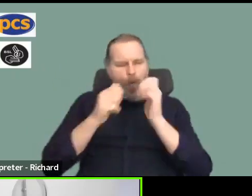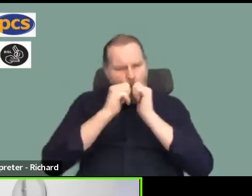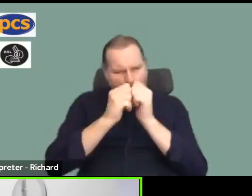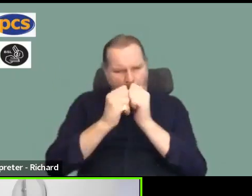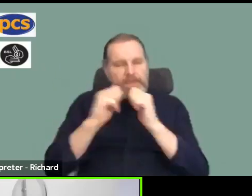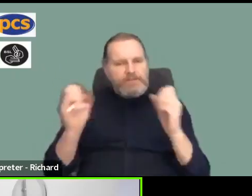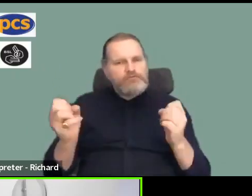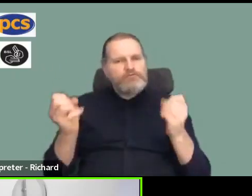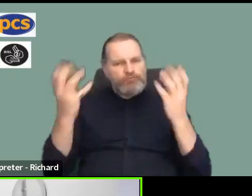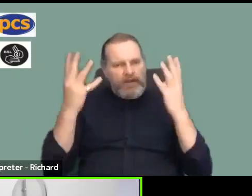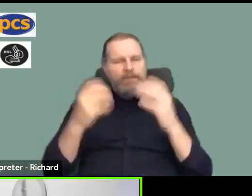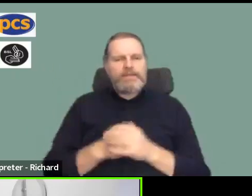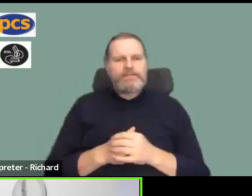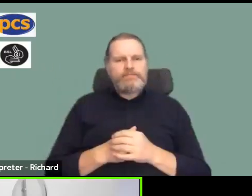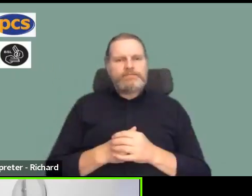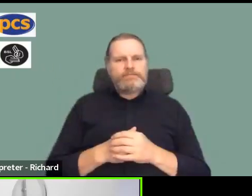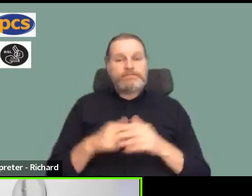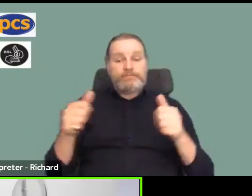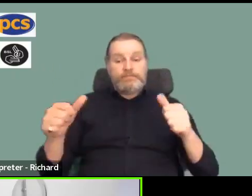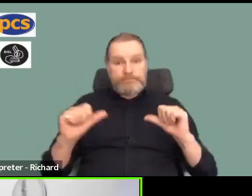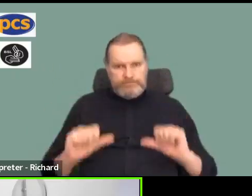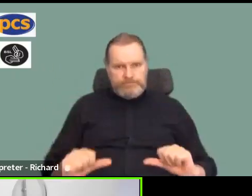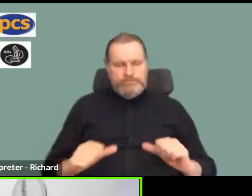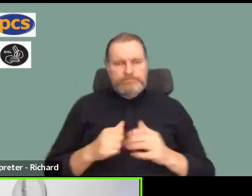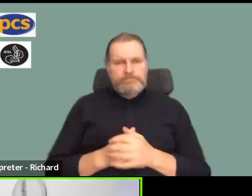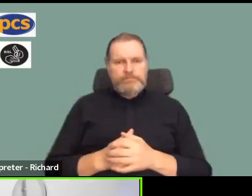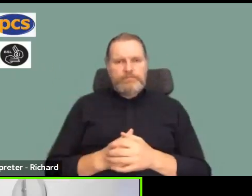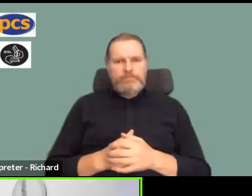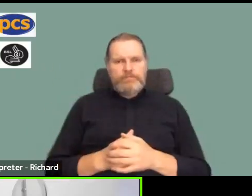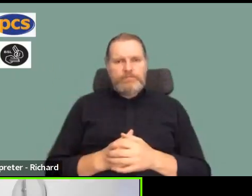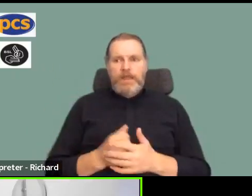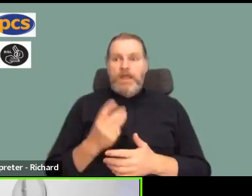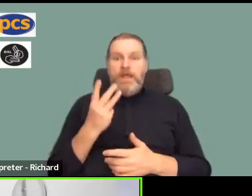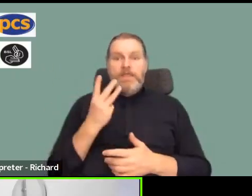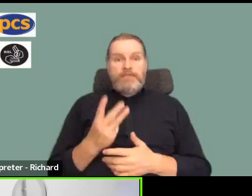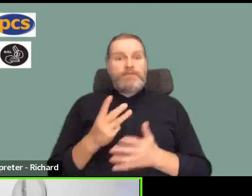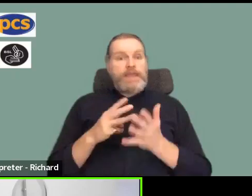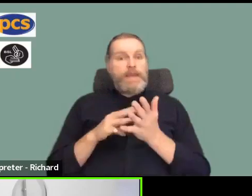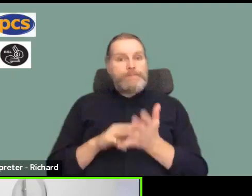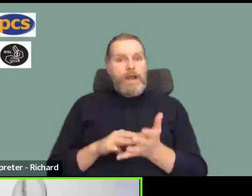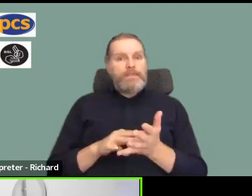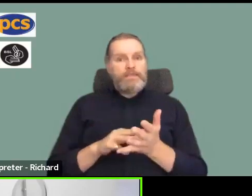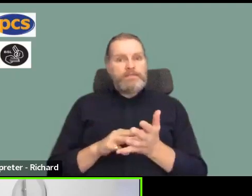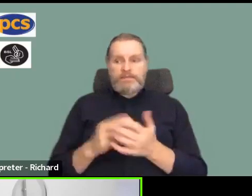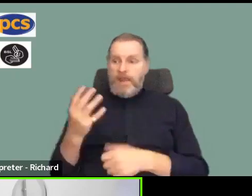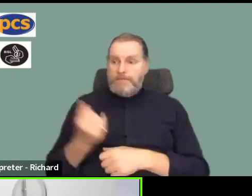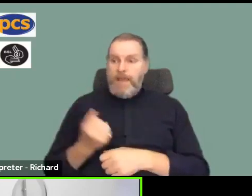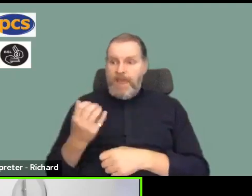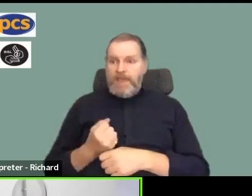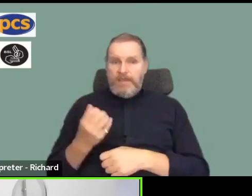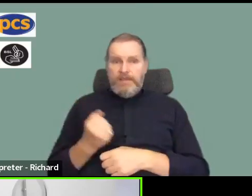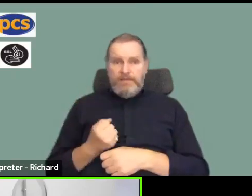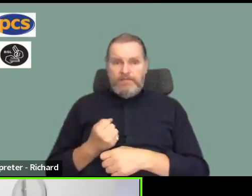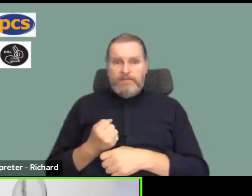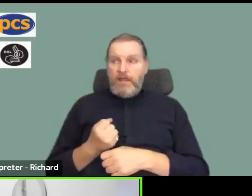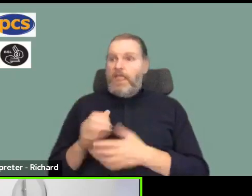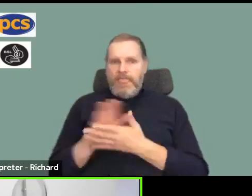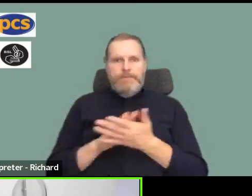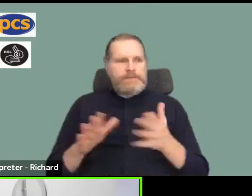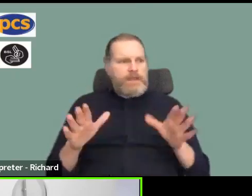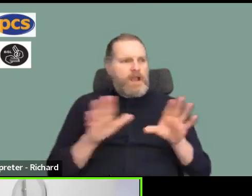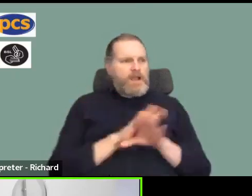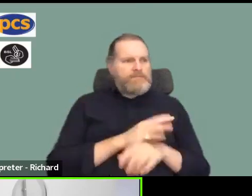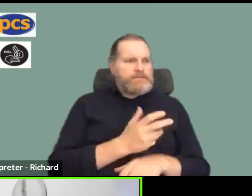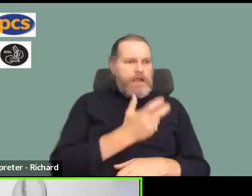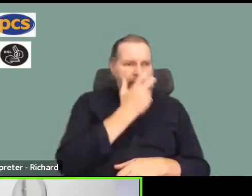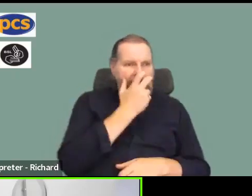And Heather, three months of my take-home pay is my gas and electric bill for the year. We have to have more money. And